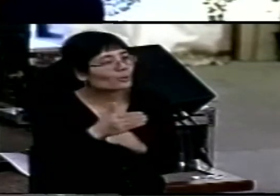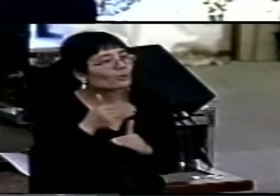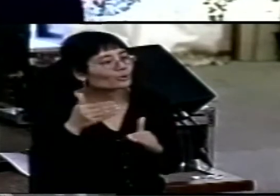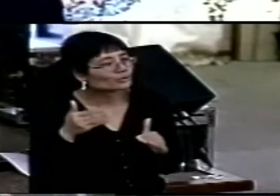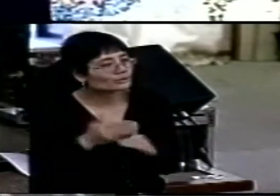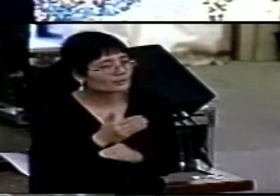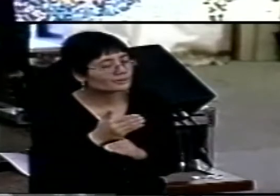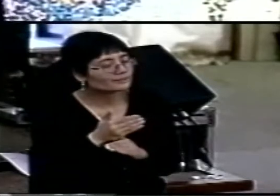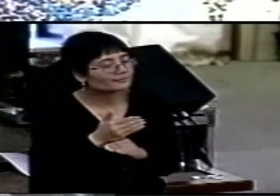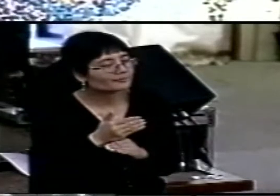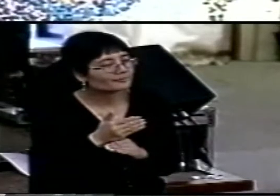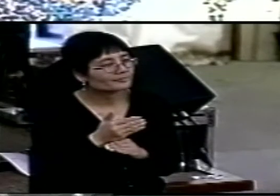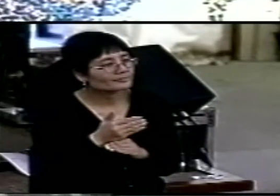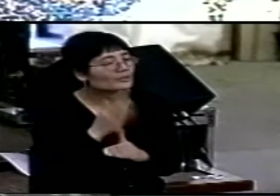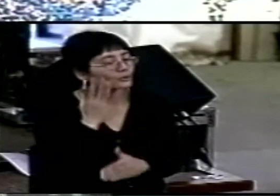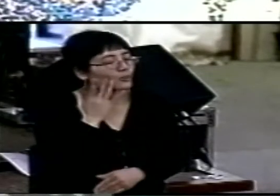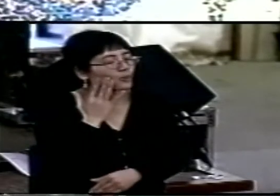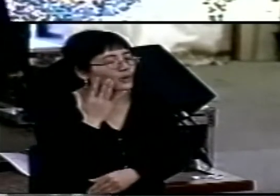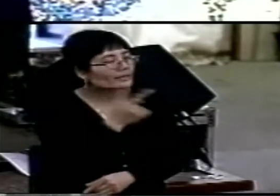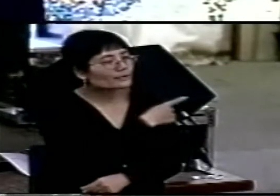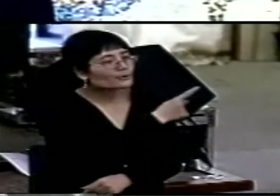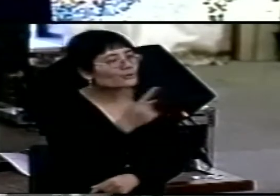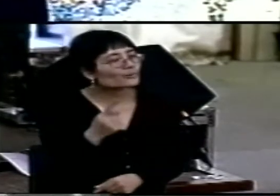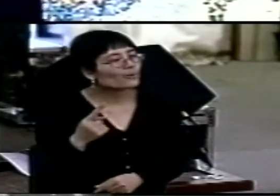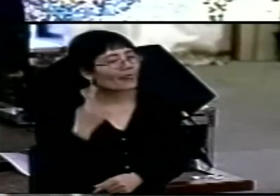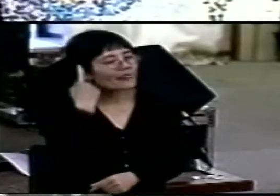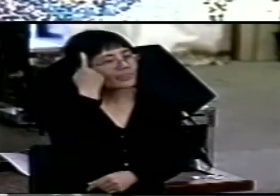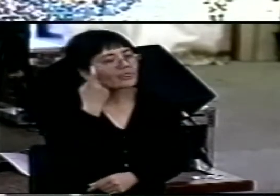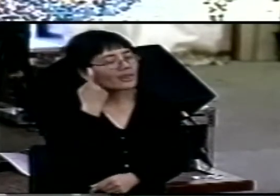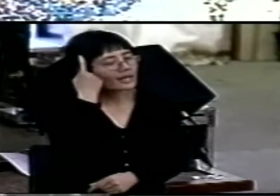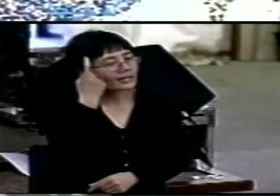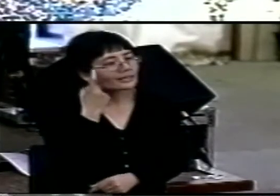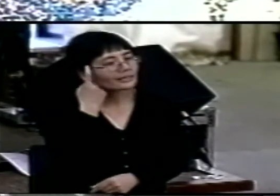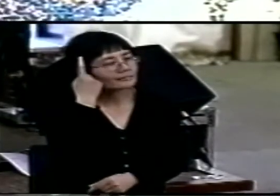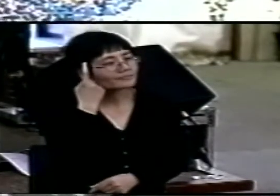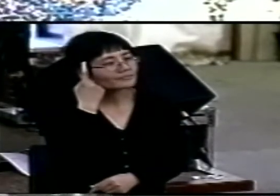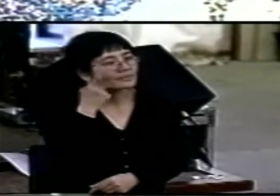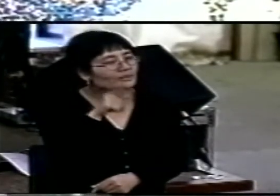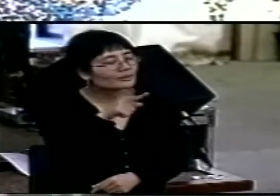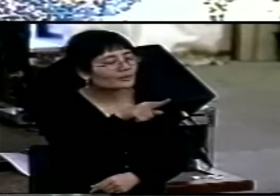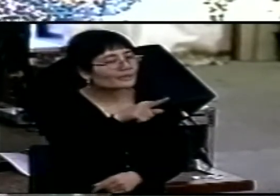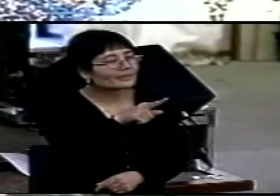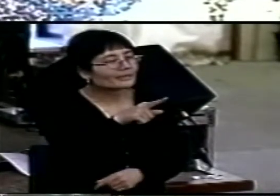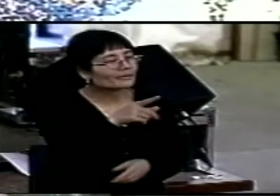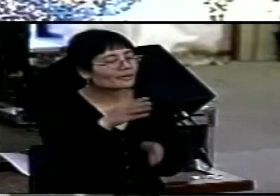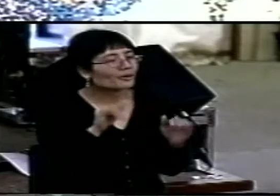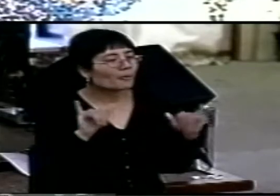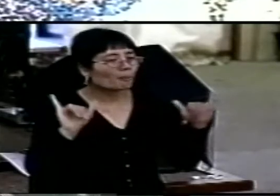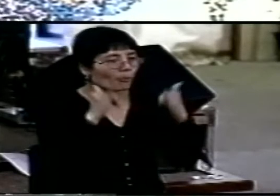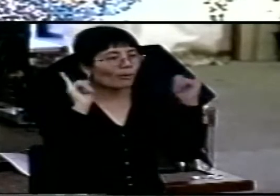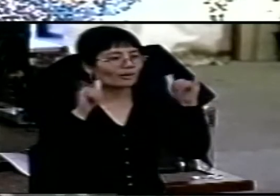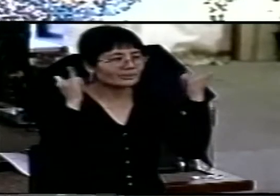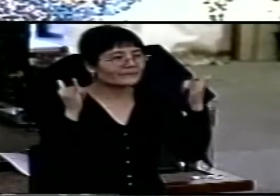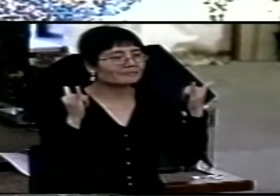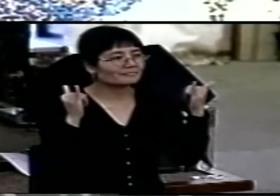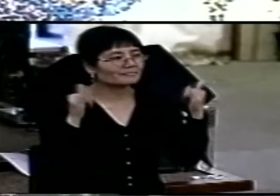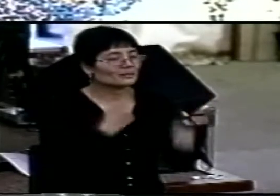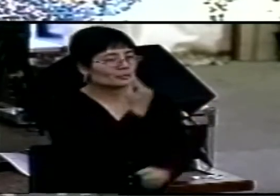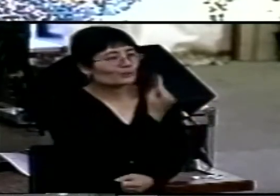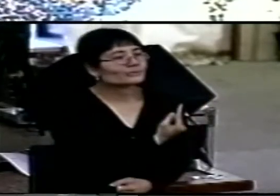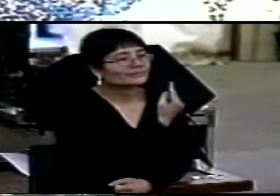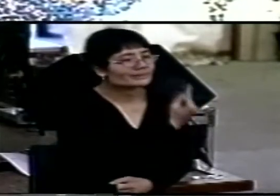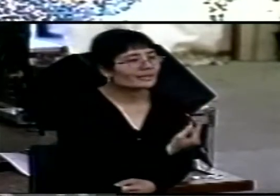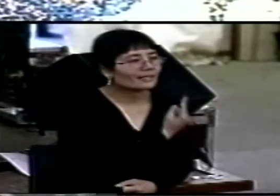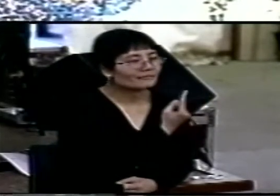Just when you thought you were in an exclusive party, and you had God all to yourself,